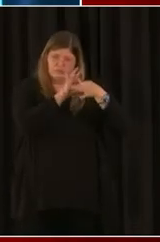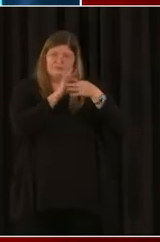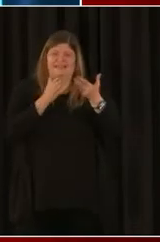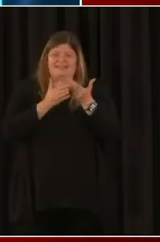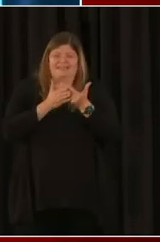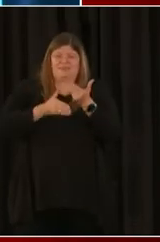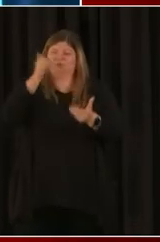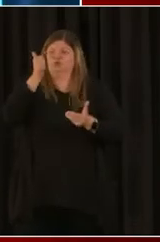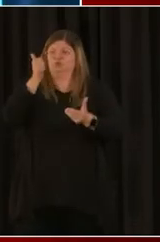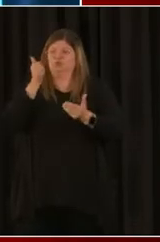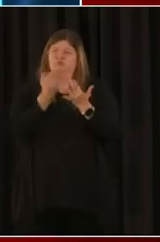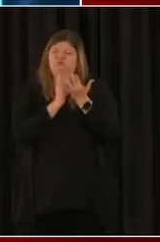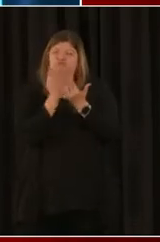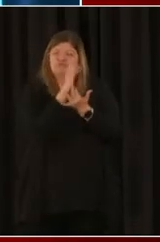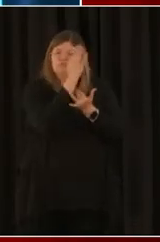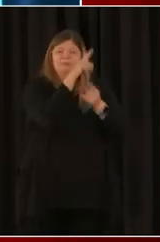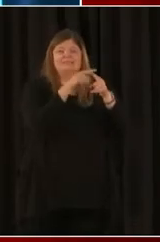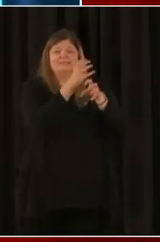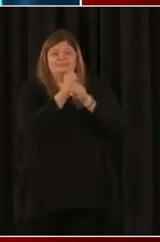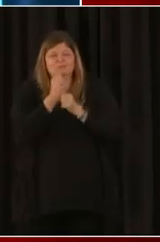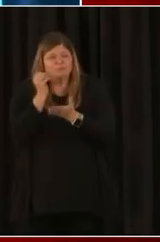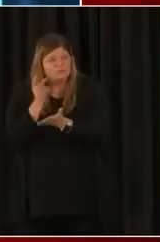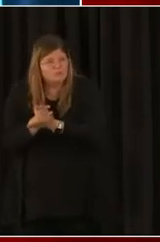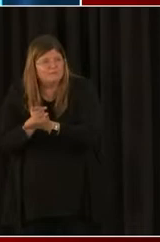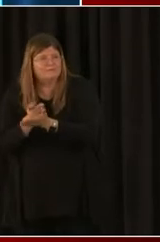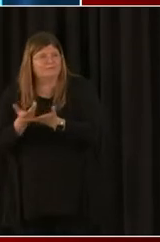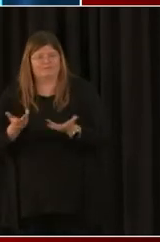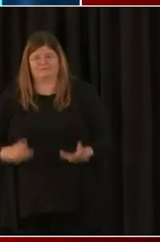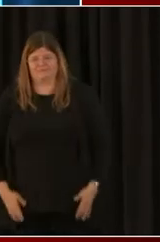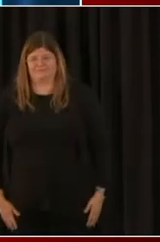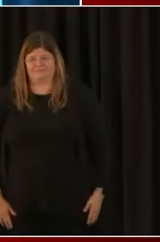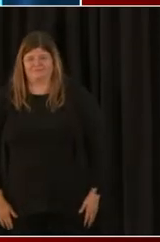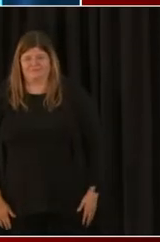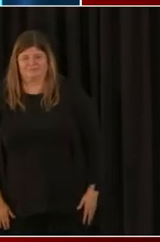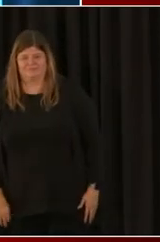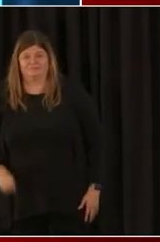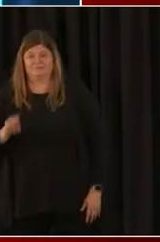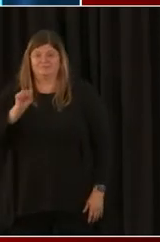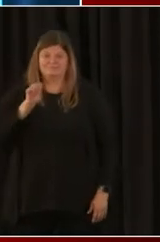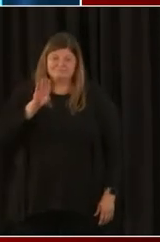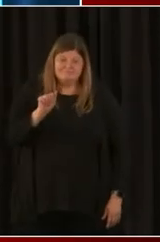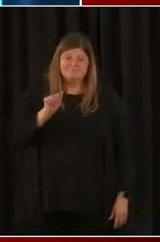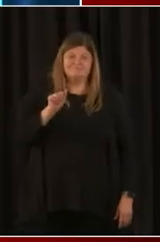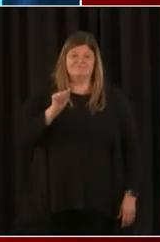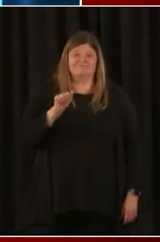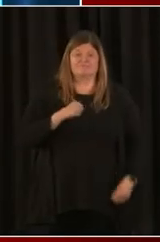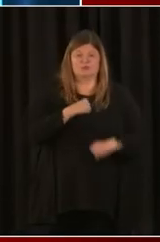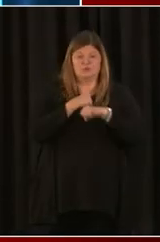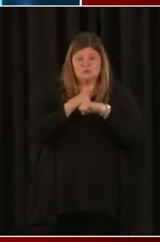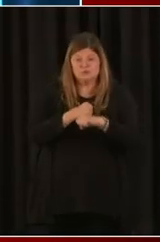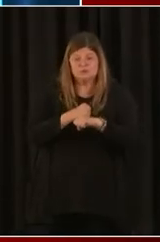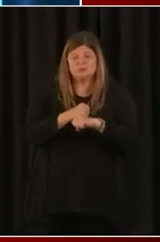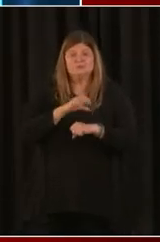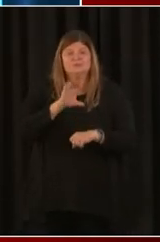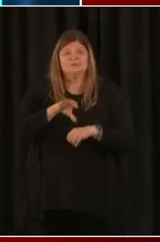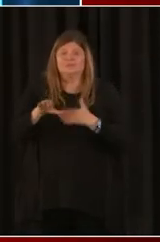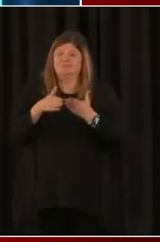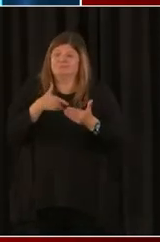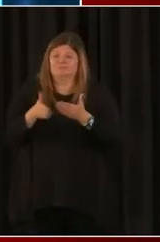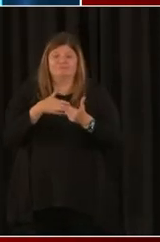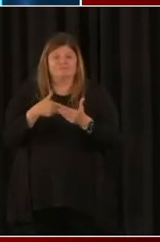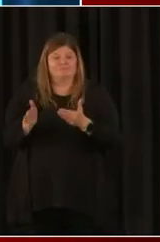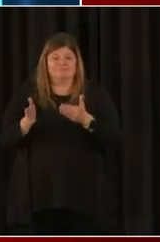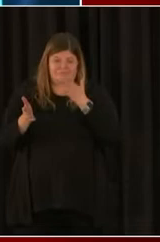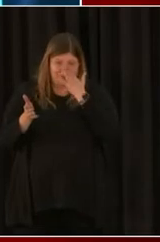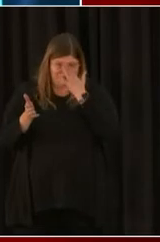through, you know, any loan, whether it's, you know, 7A or SBA or unsecured credit card or what have you. When